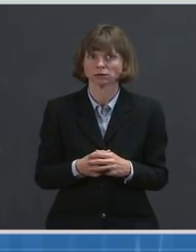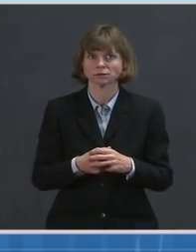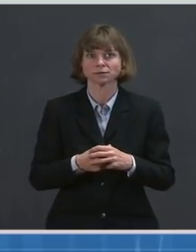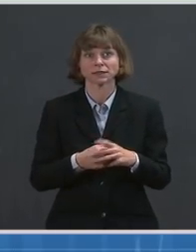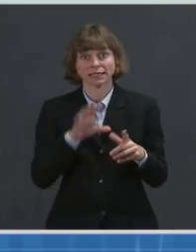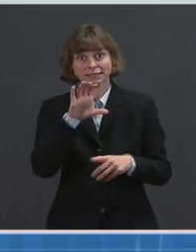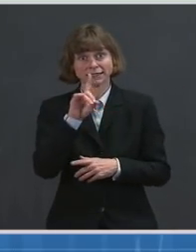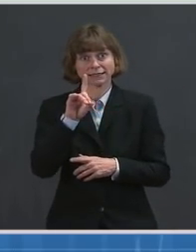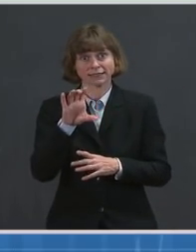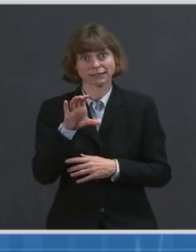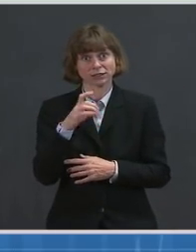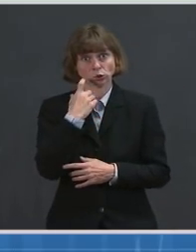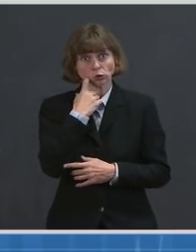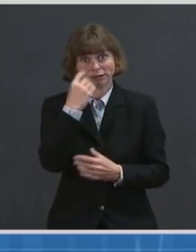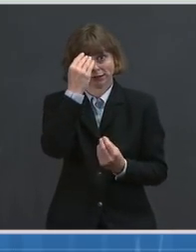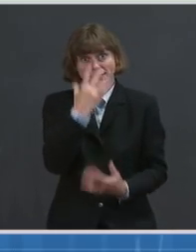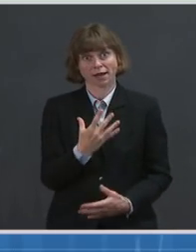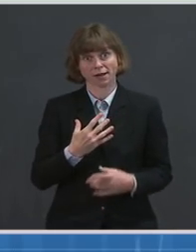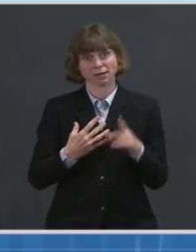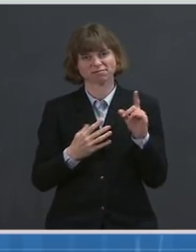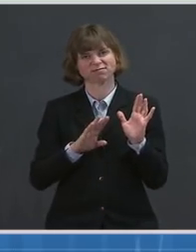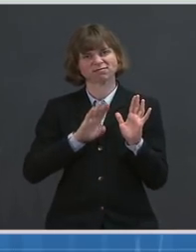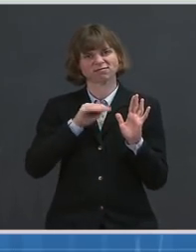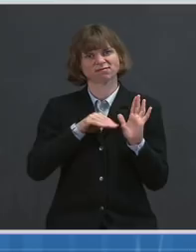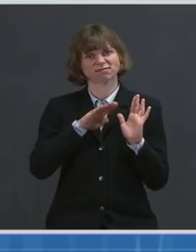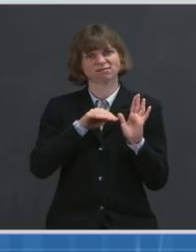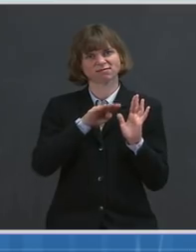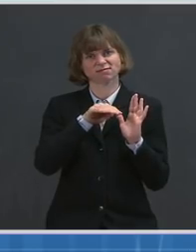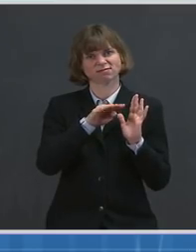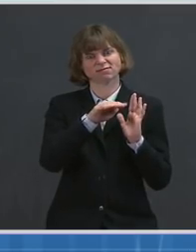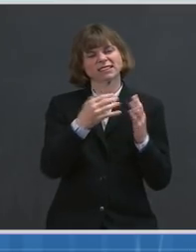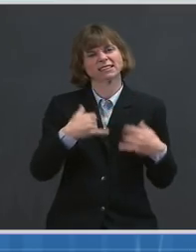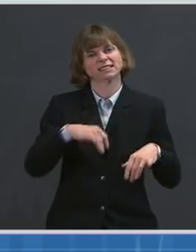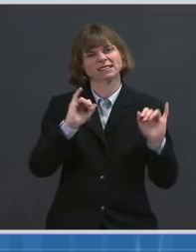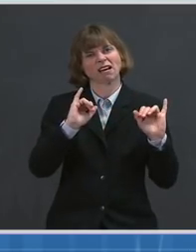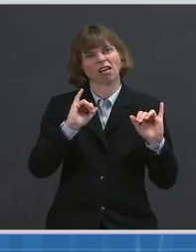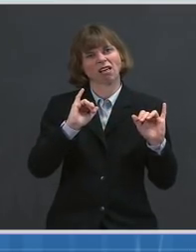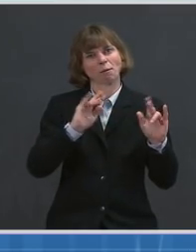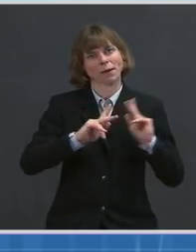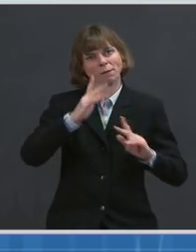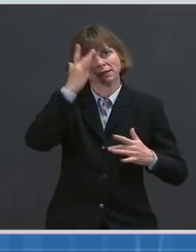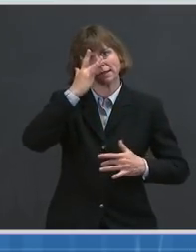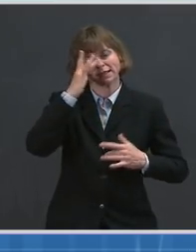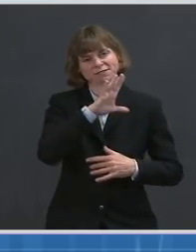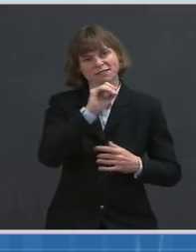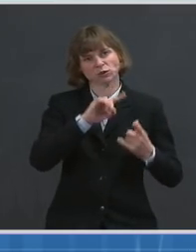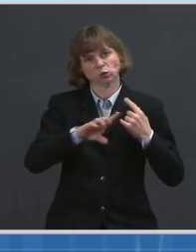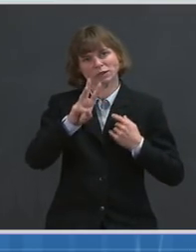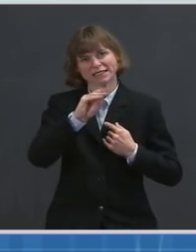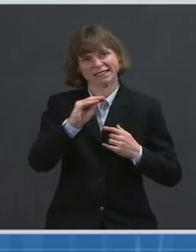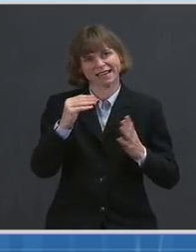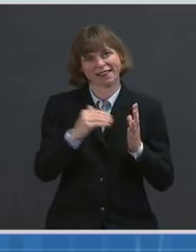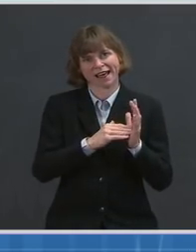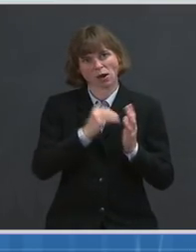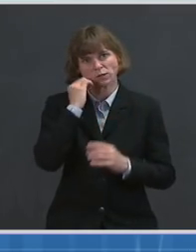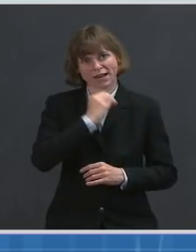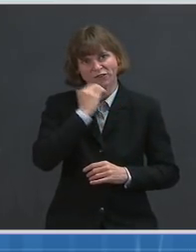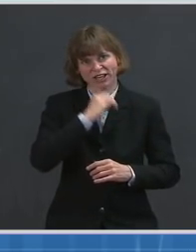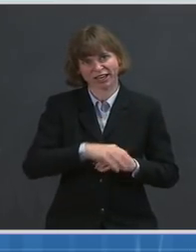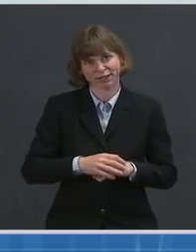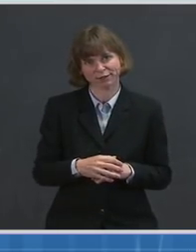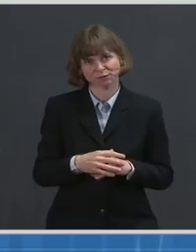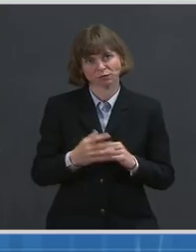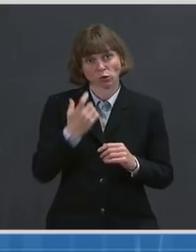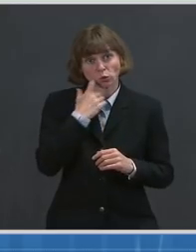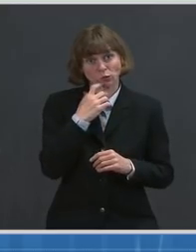data shows cases continue to fluctuate between 50,000 and 60,000 new cases per day, with the most recent seven-day